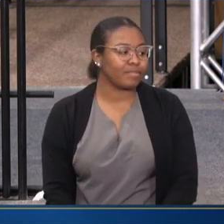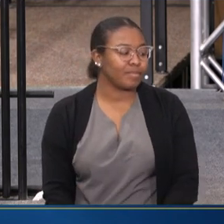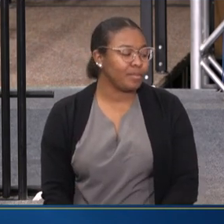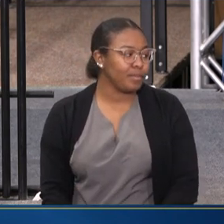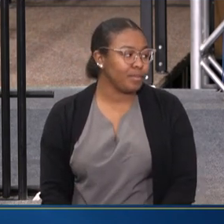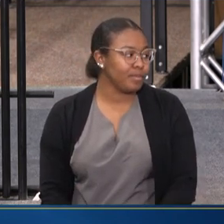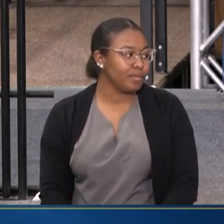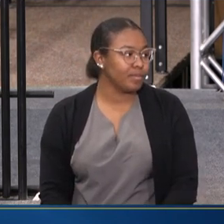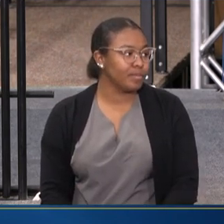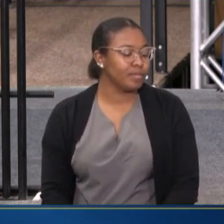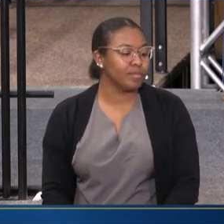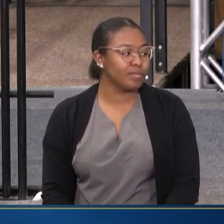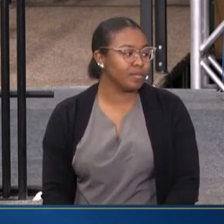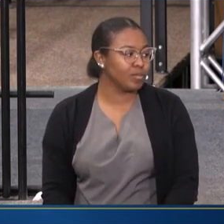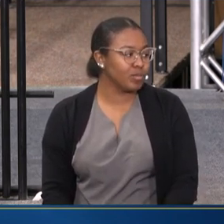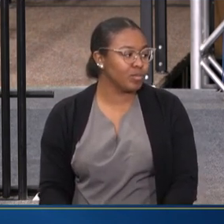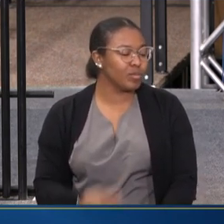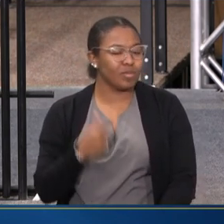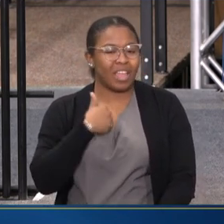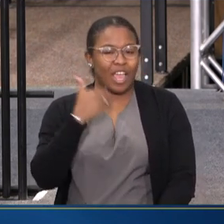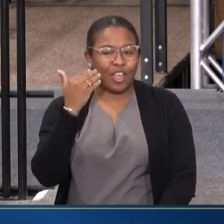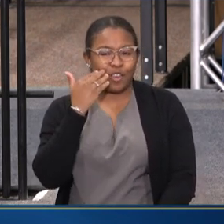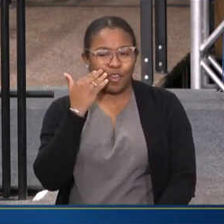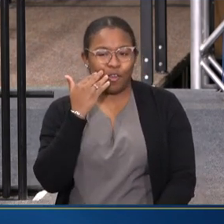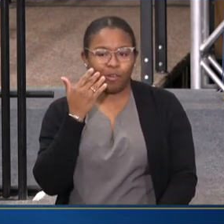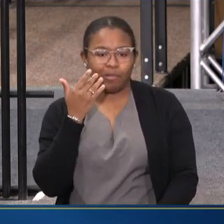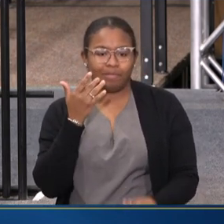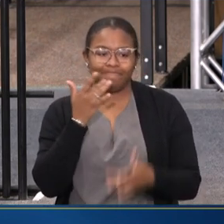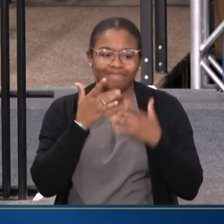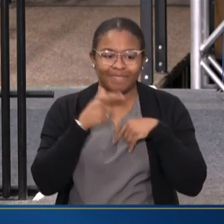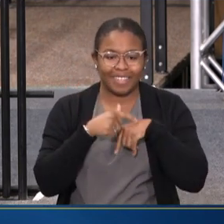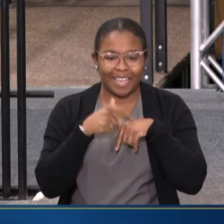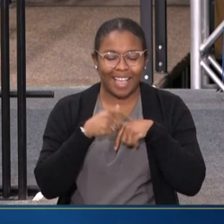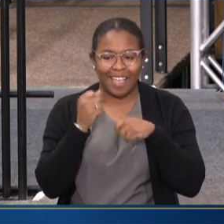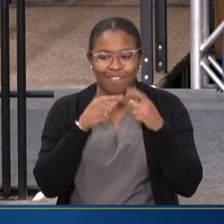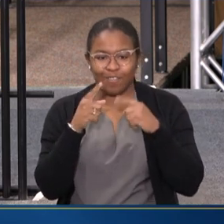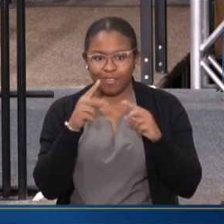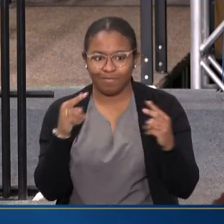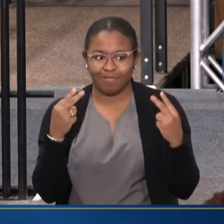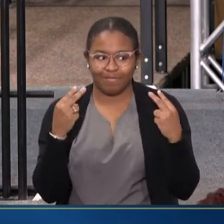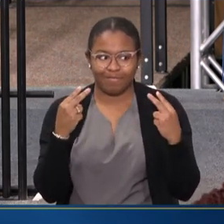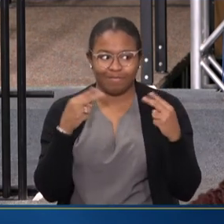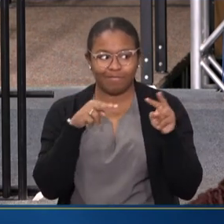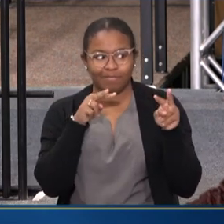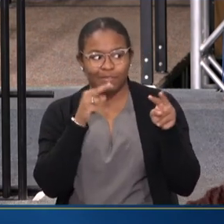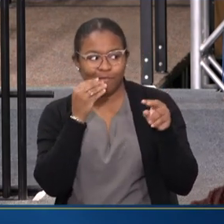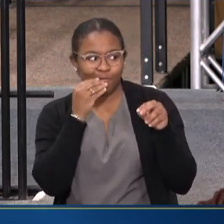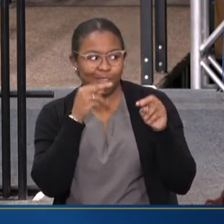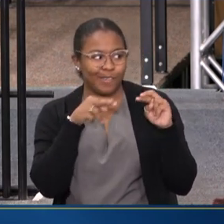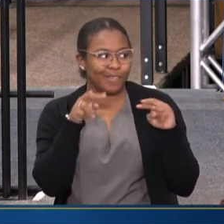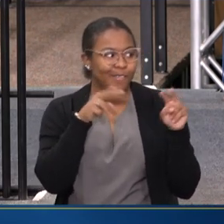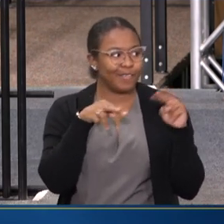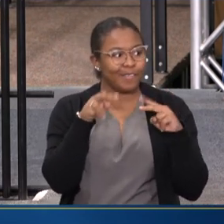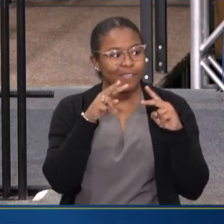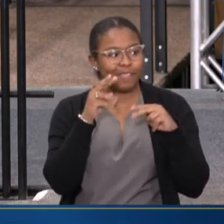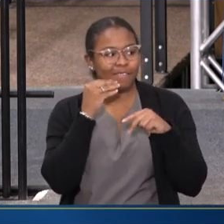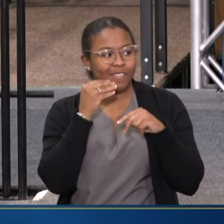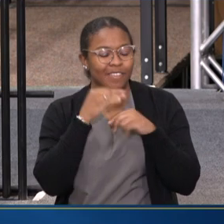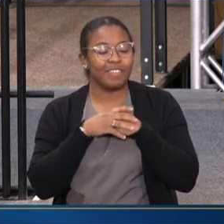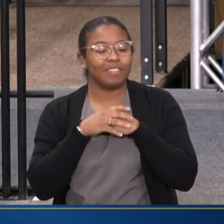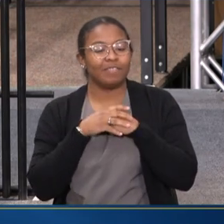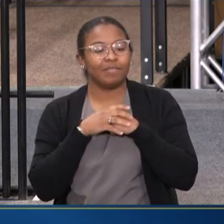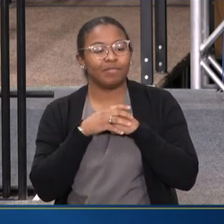You know, so I know we're running low on time and I know everybody's like staring over there at their lunchboxes.